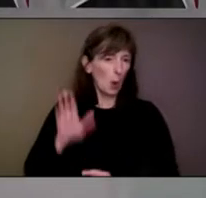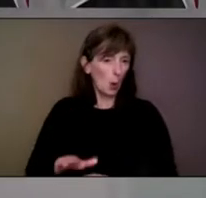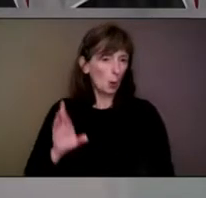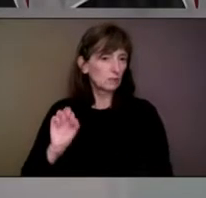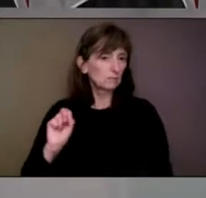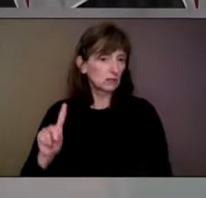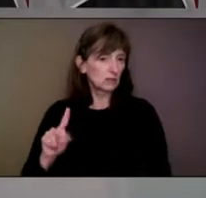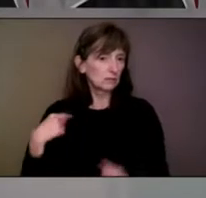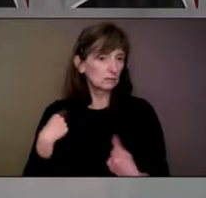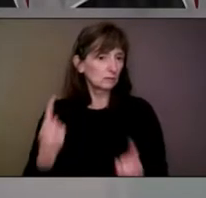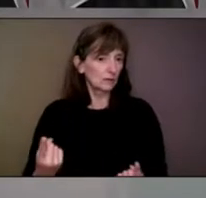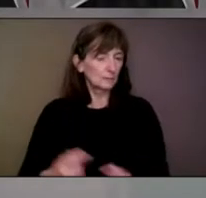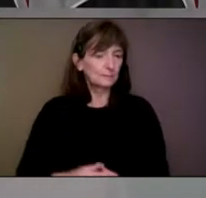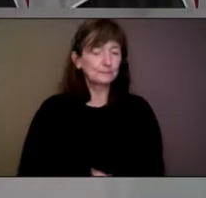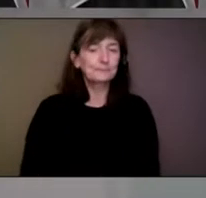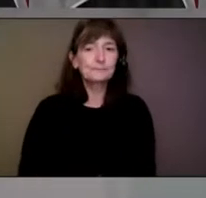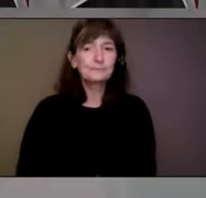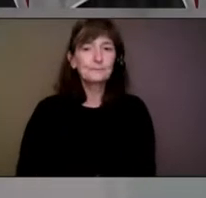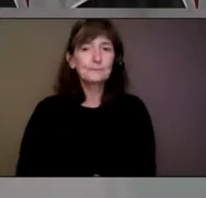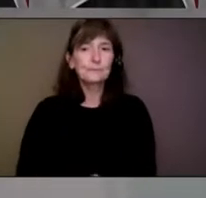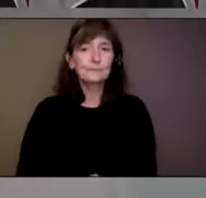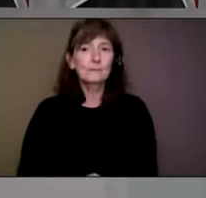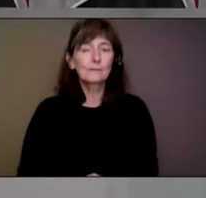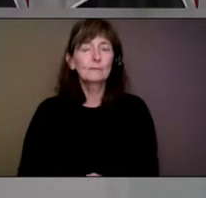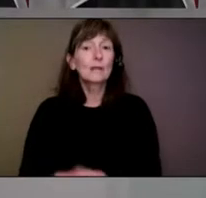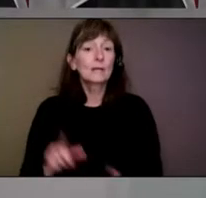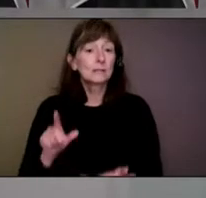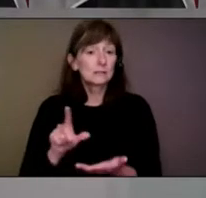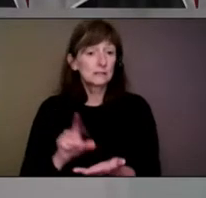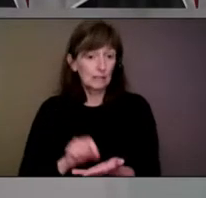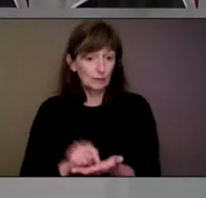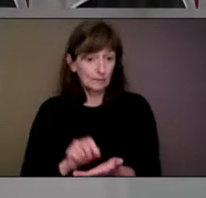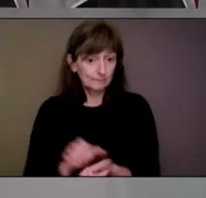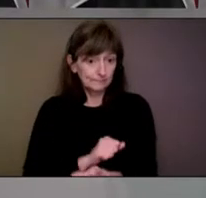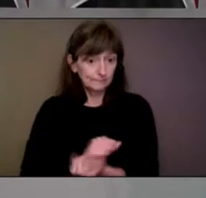Our next questions are from Peter Jackson with the Telegram. Please go ahead.